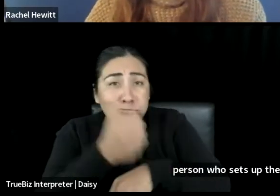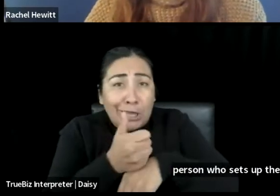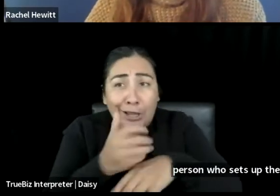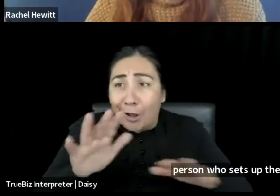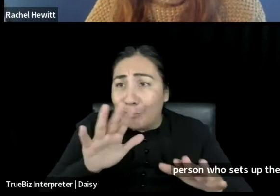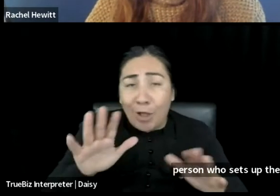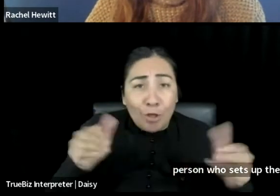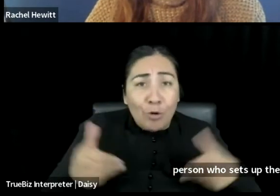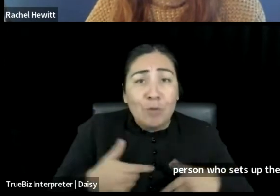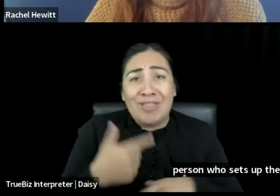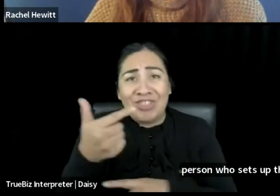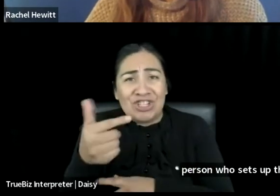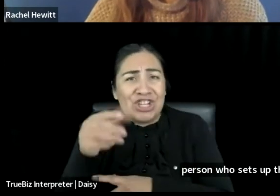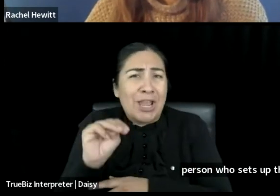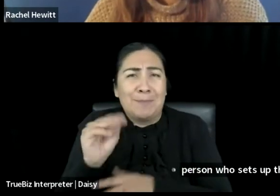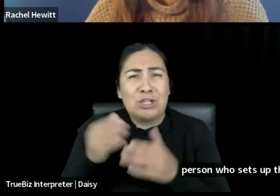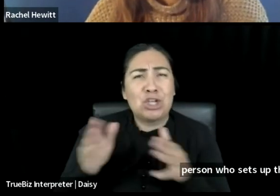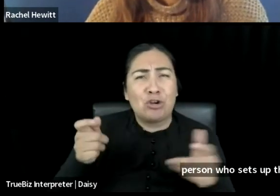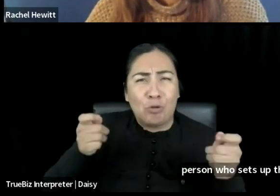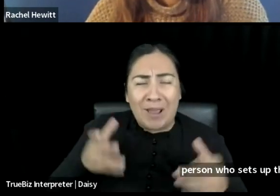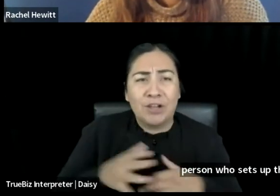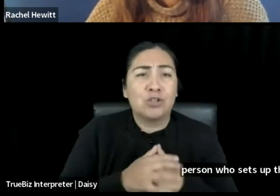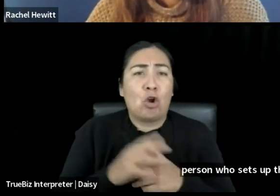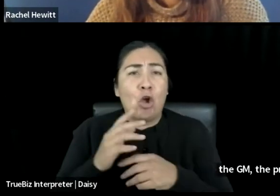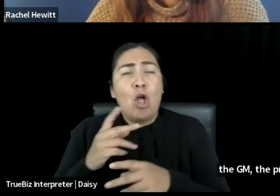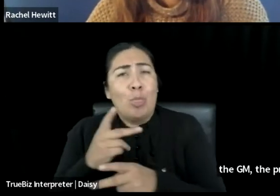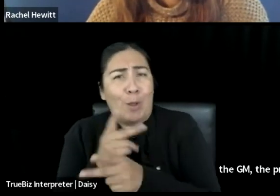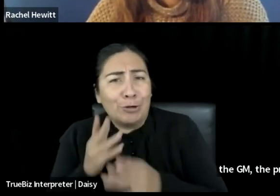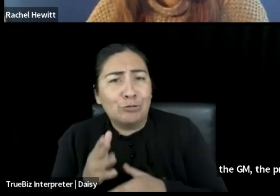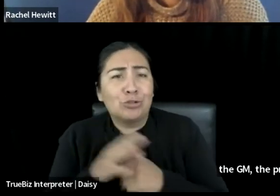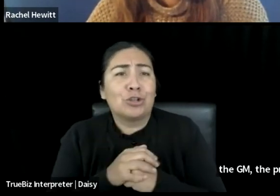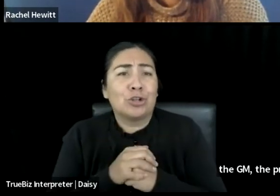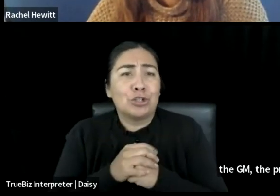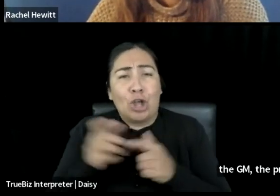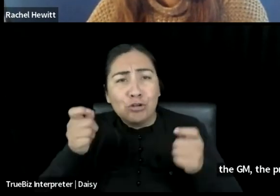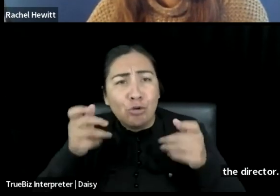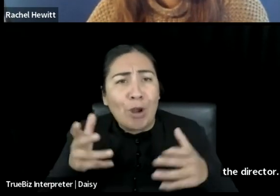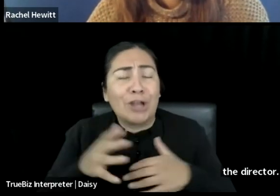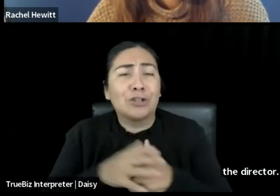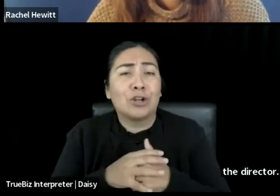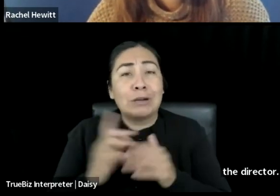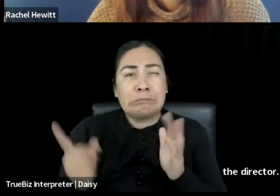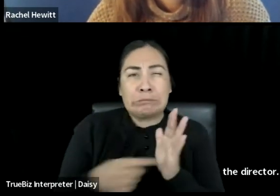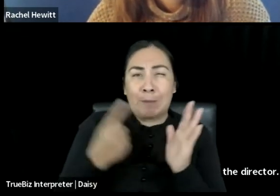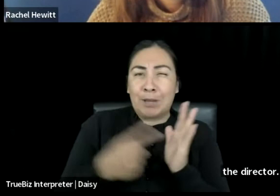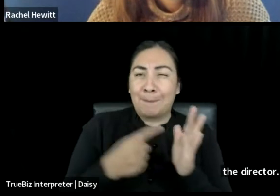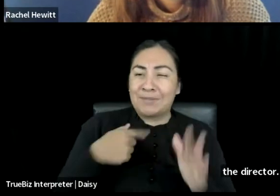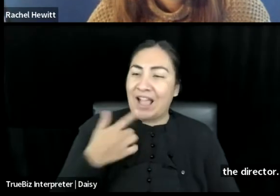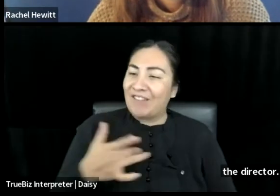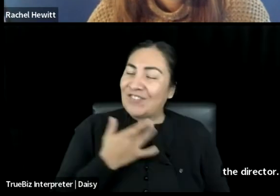producers, you know, and to the director, sometimes I feel like there is a little bit of, um,